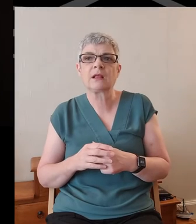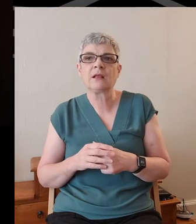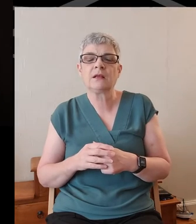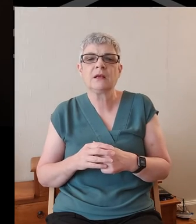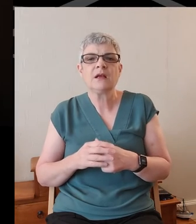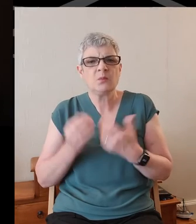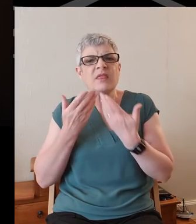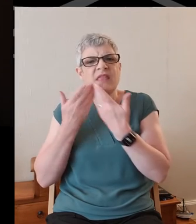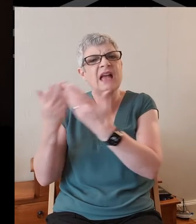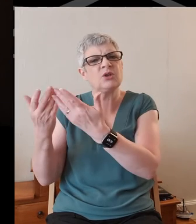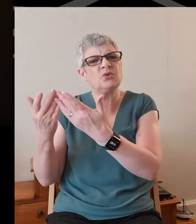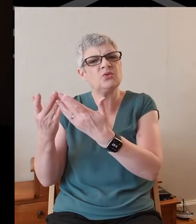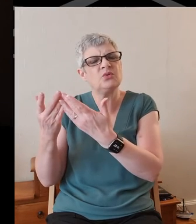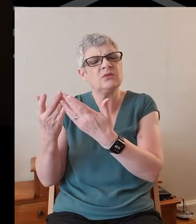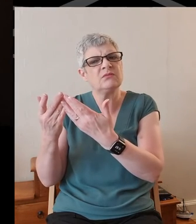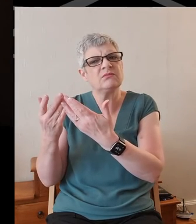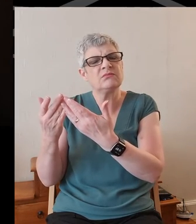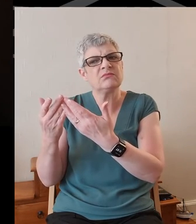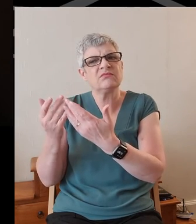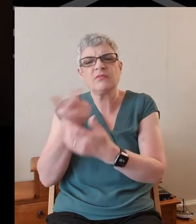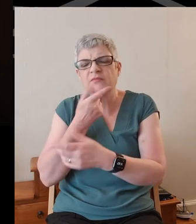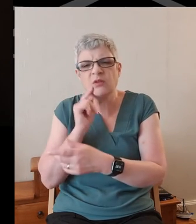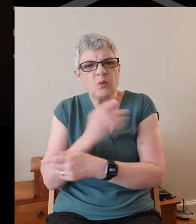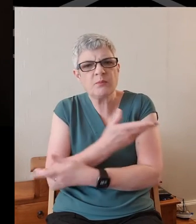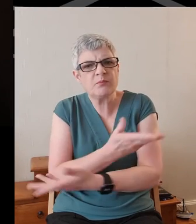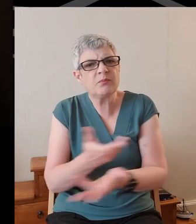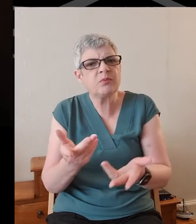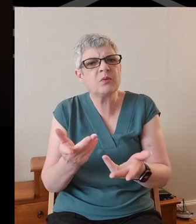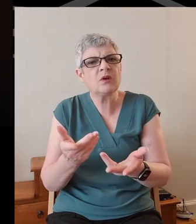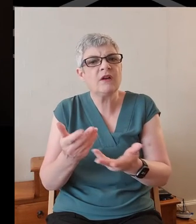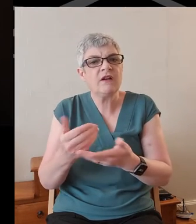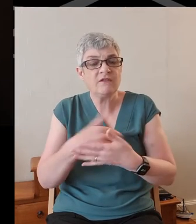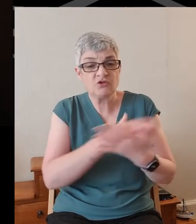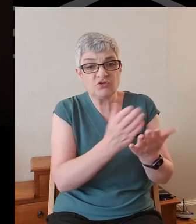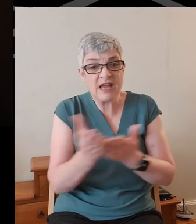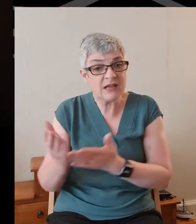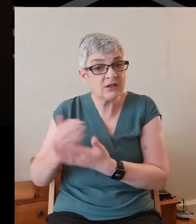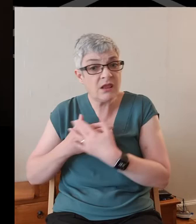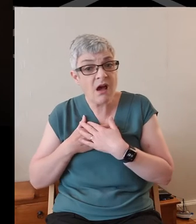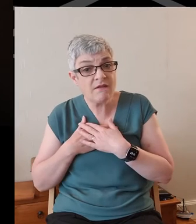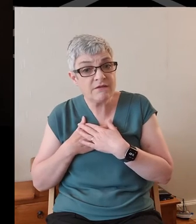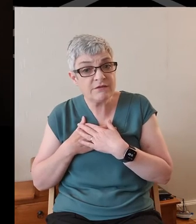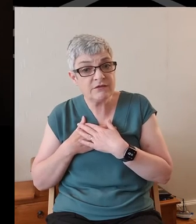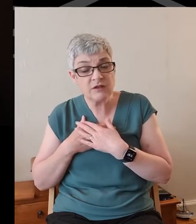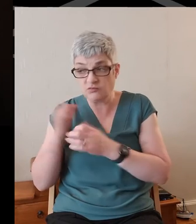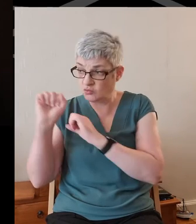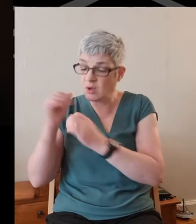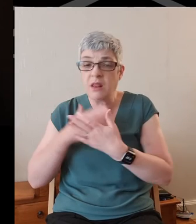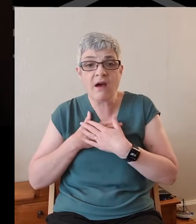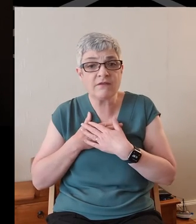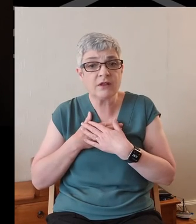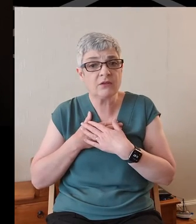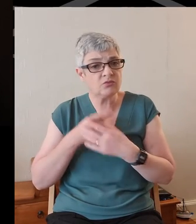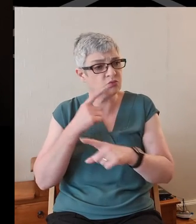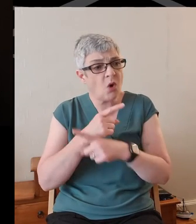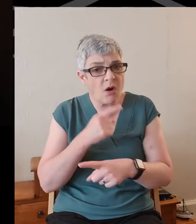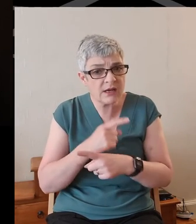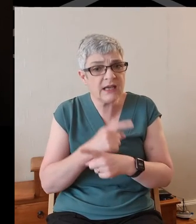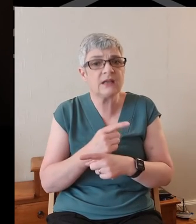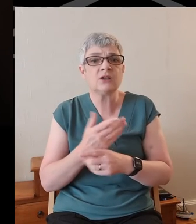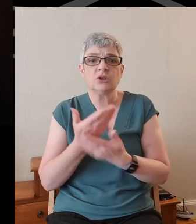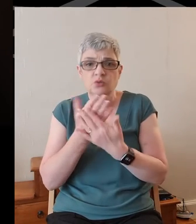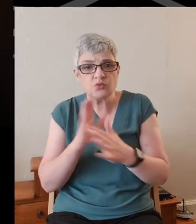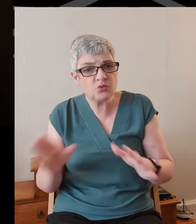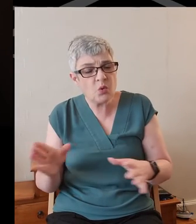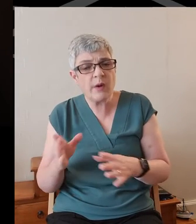And we give thanks for those who have shared your love with us through speaking to us and through showing